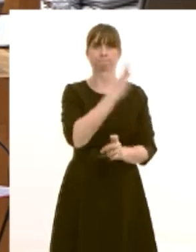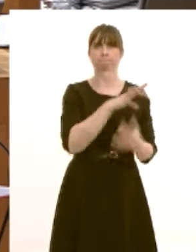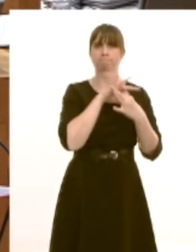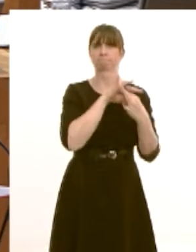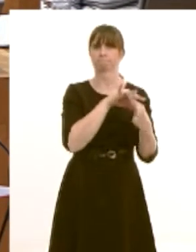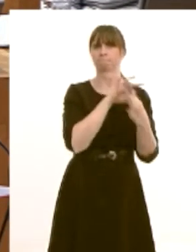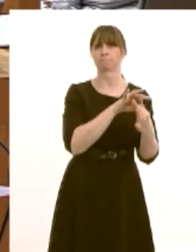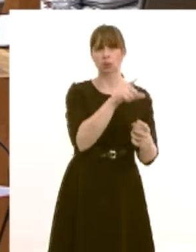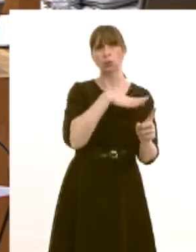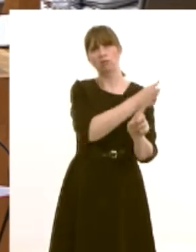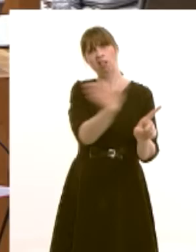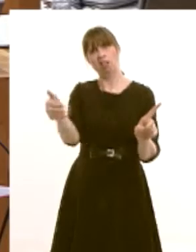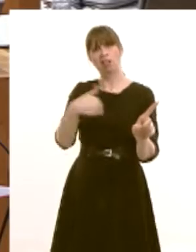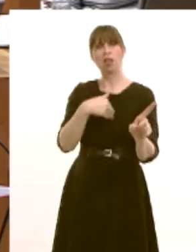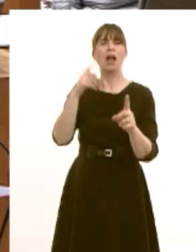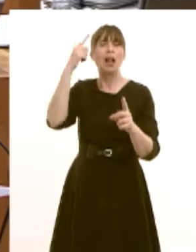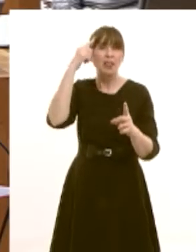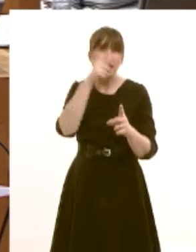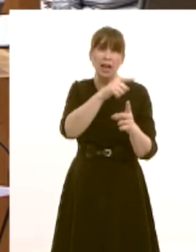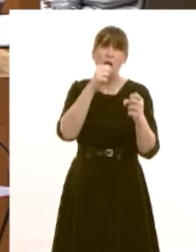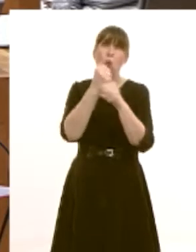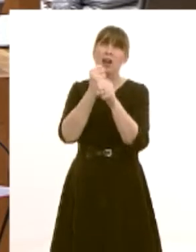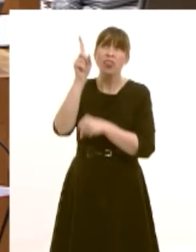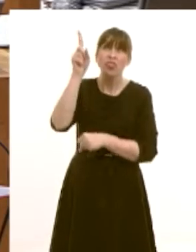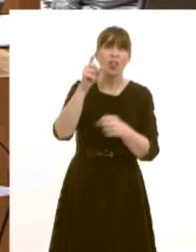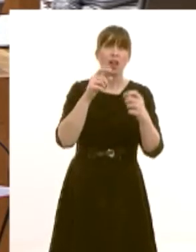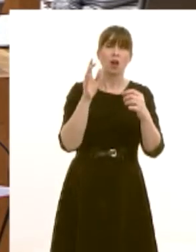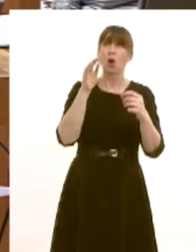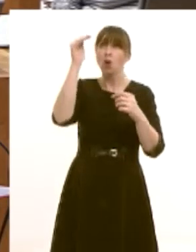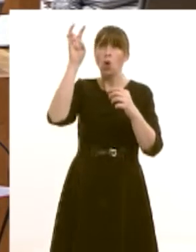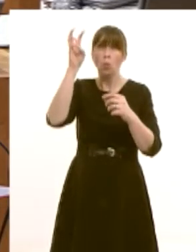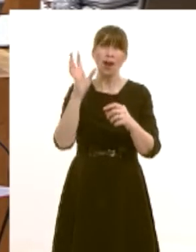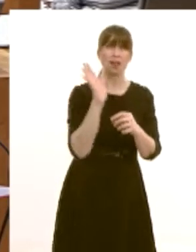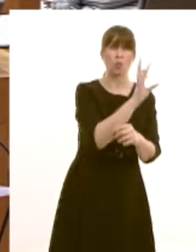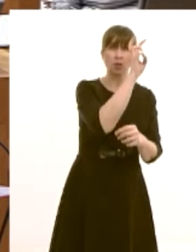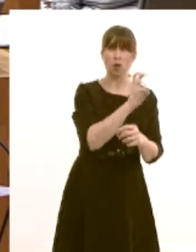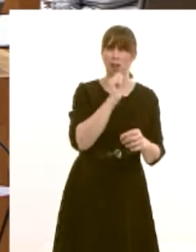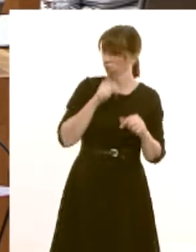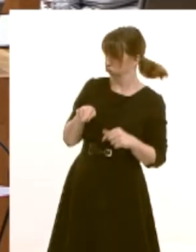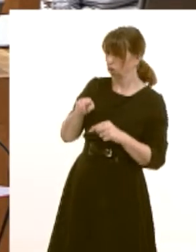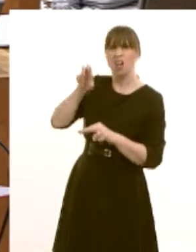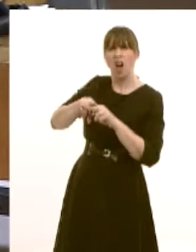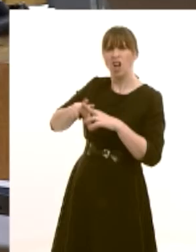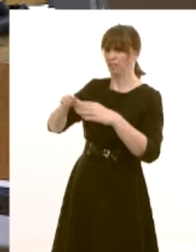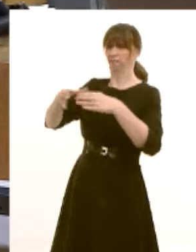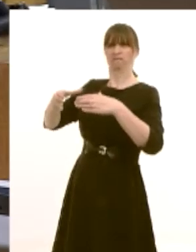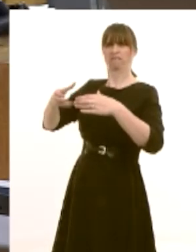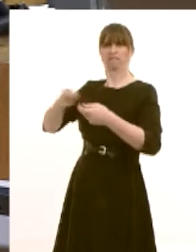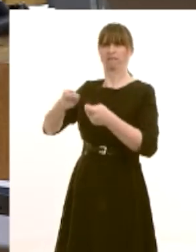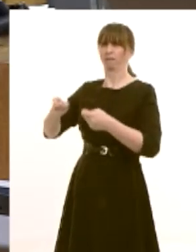for example in ceredigion or in gwynedd that the idea of a health quango based in quite in cardiff goes down particularly well